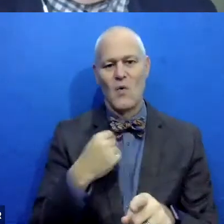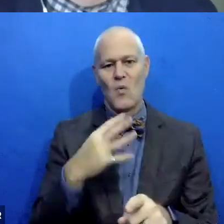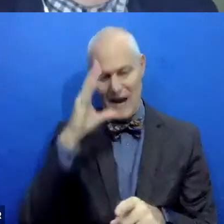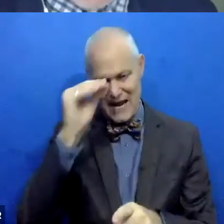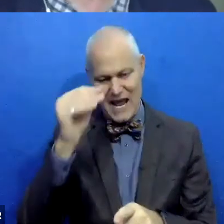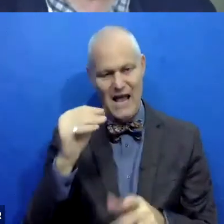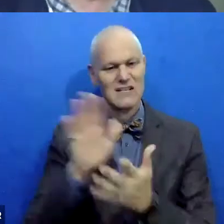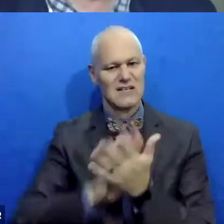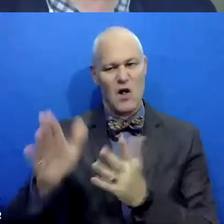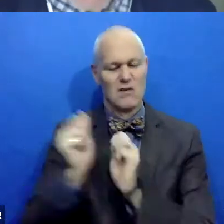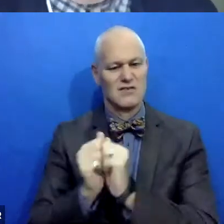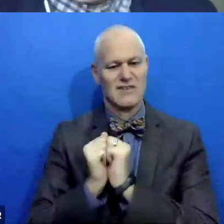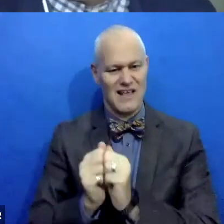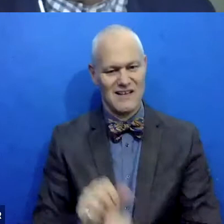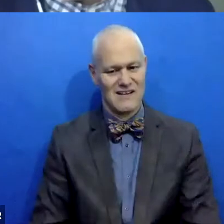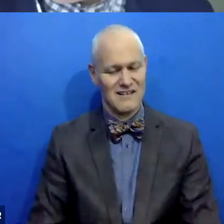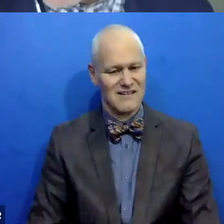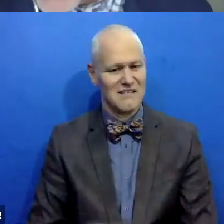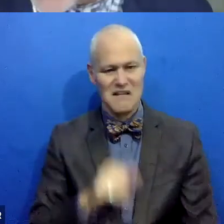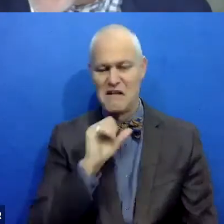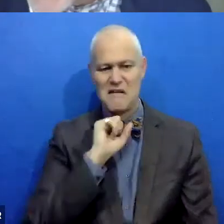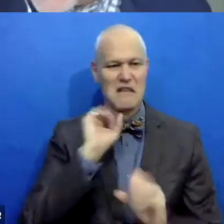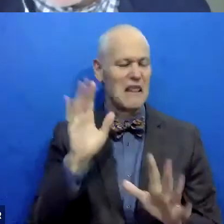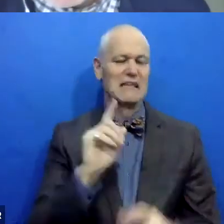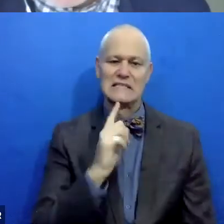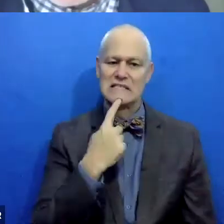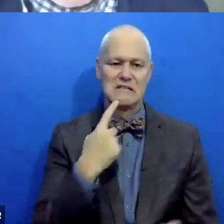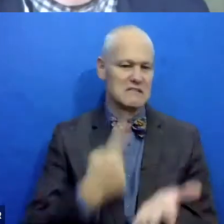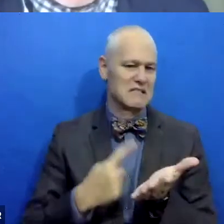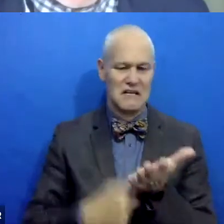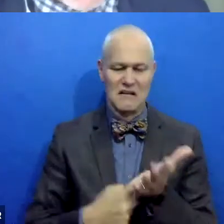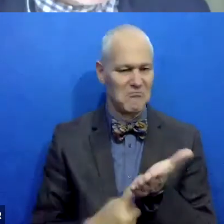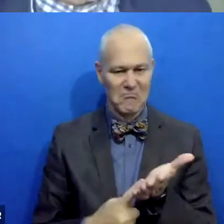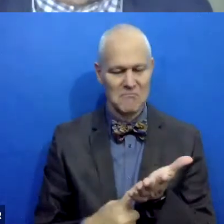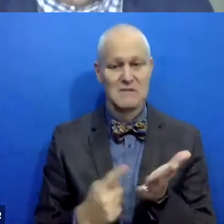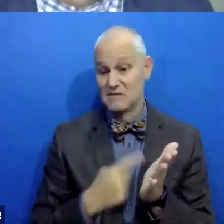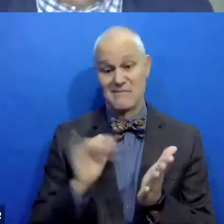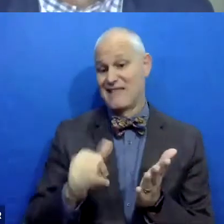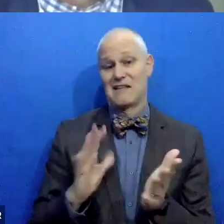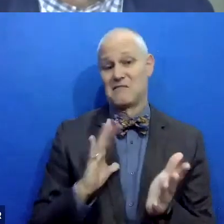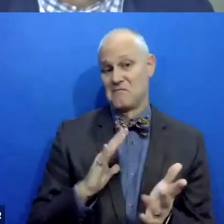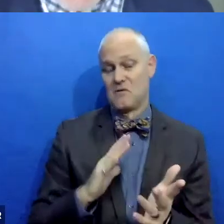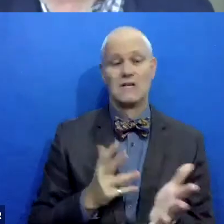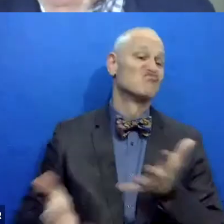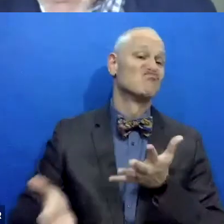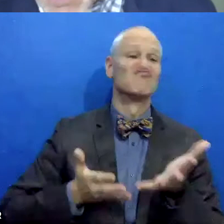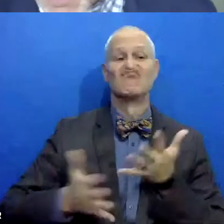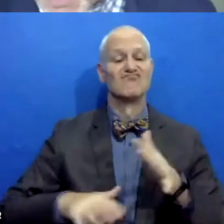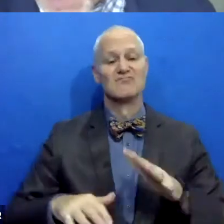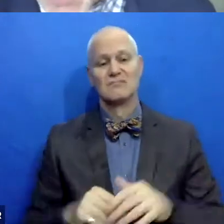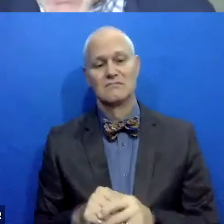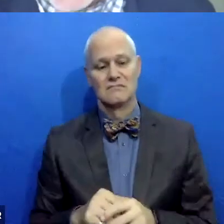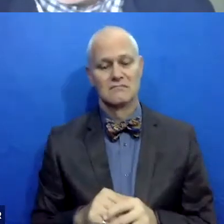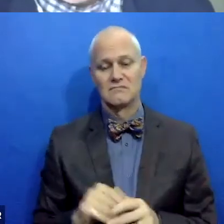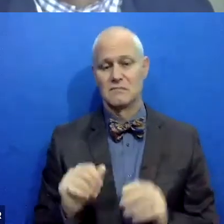uh, and it is not about anything serious, and sometimes that helps. Um, I'm blessed to live in a